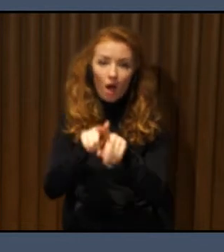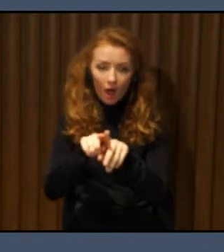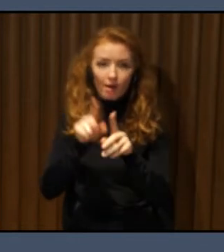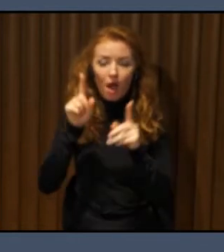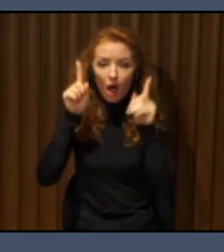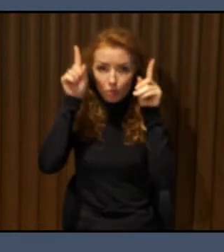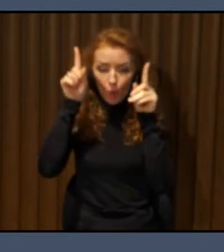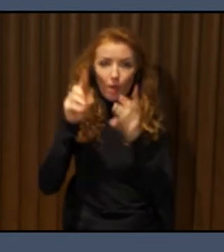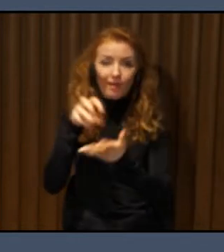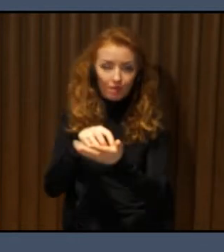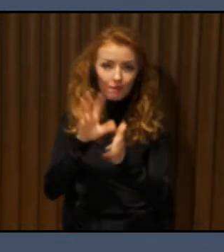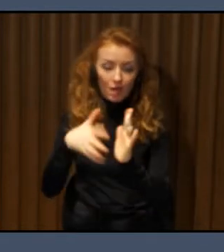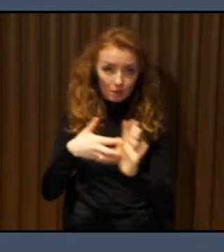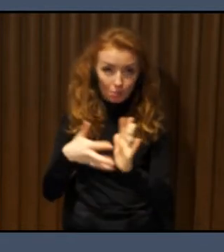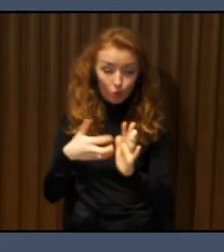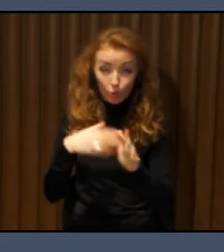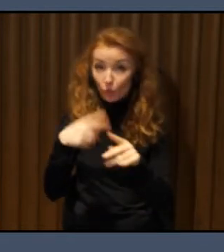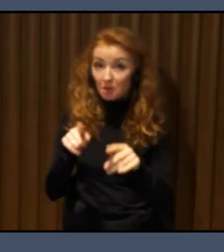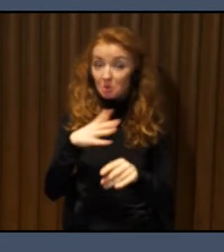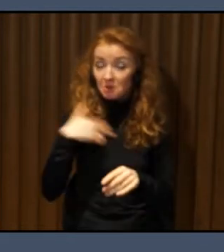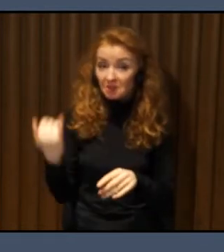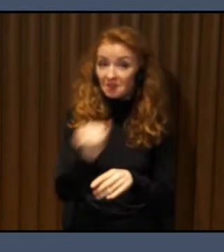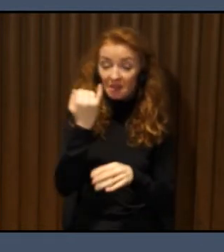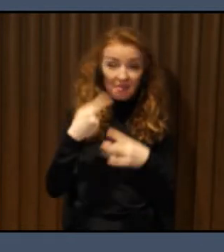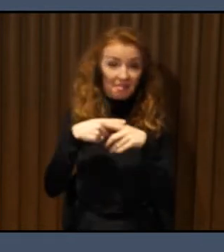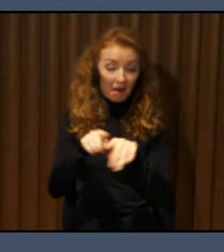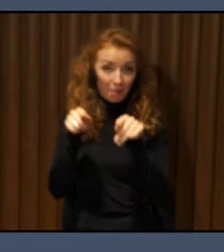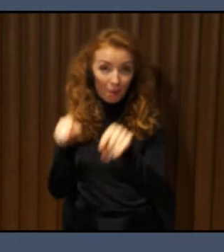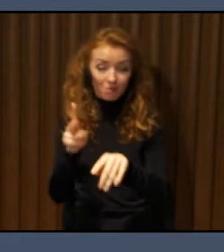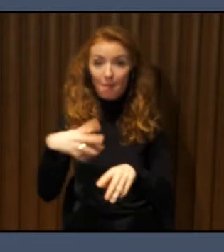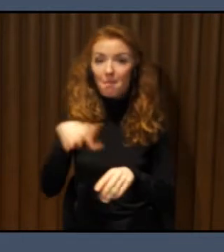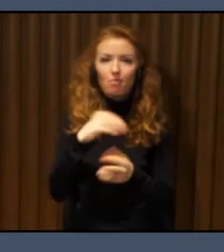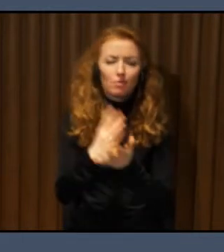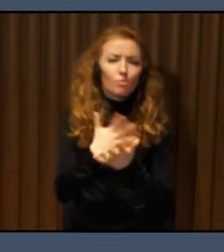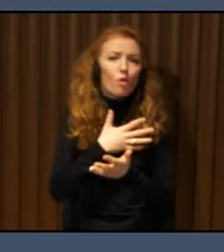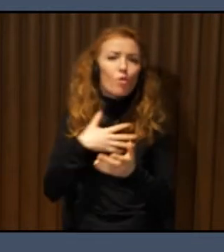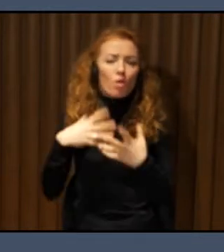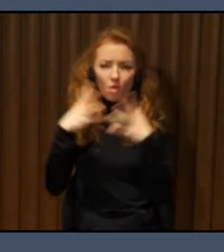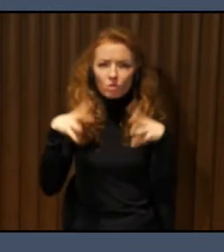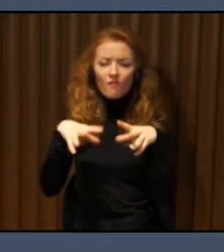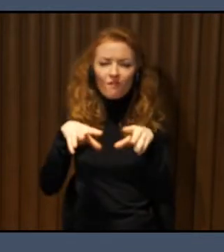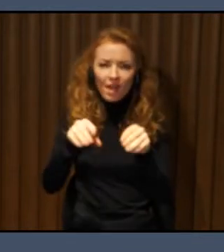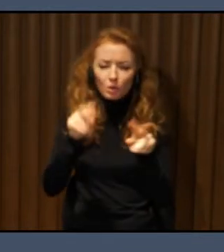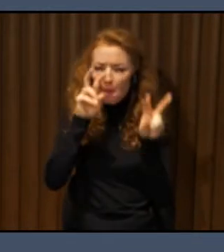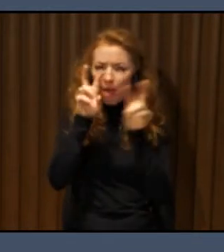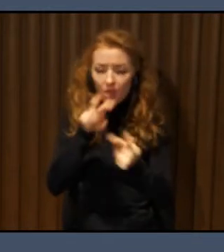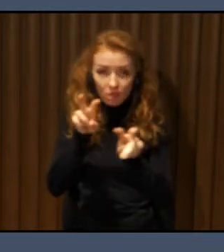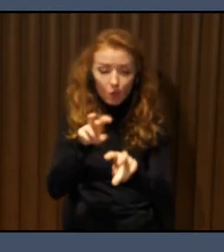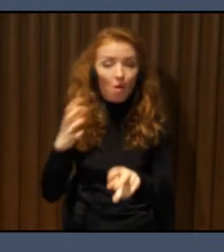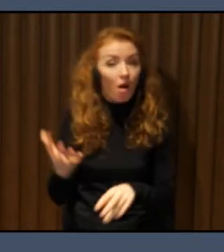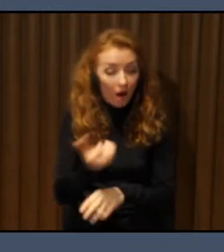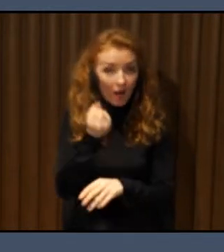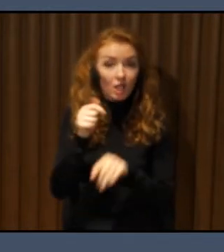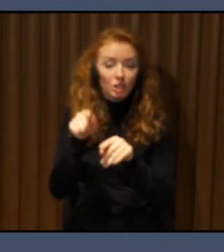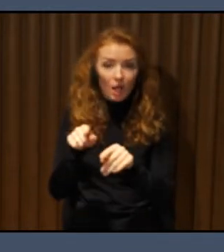about this technology is that we made a lot of cognitive research with labs, with end users, because we started